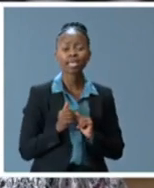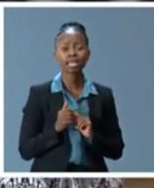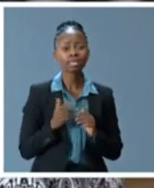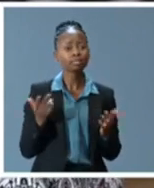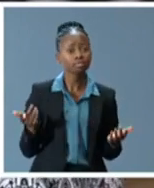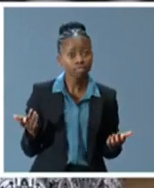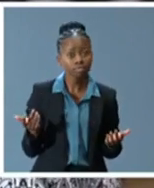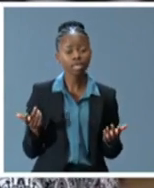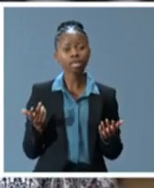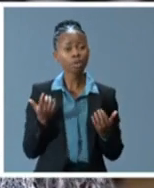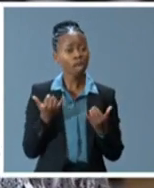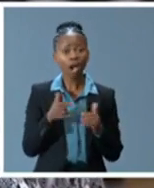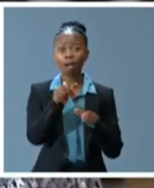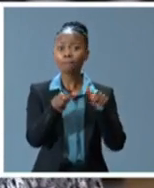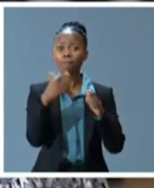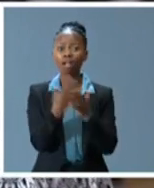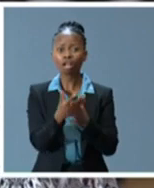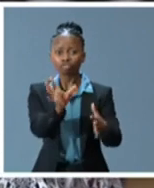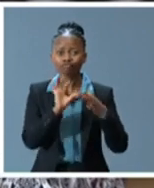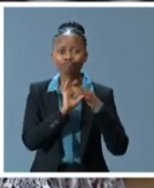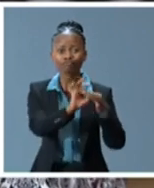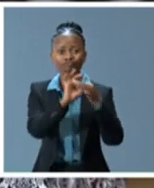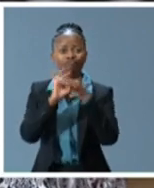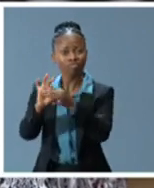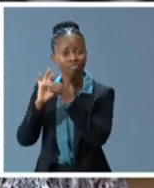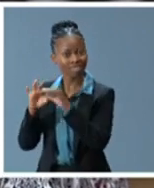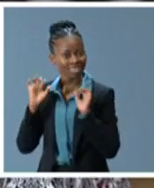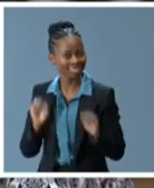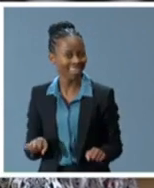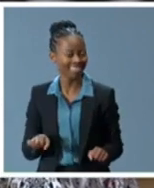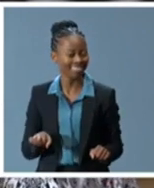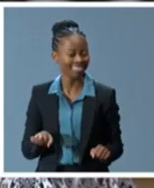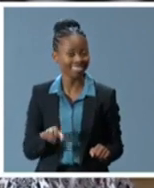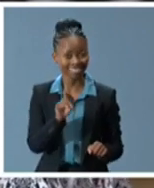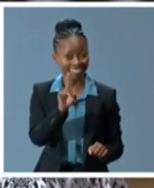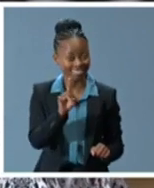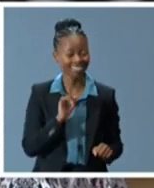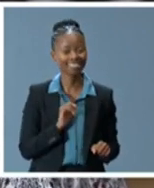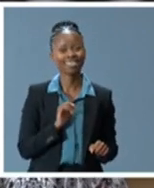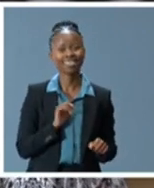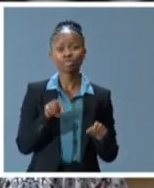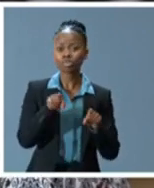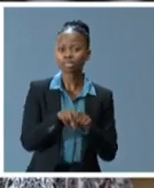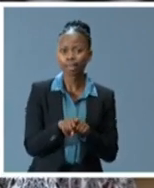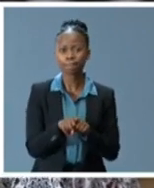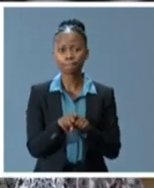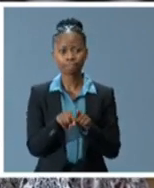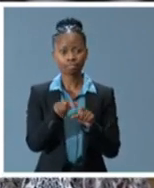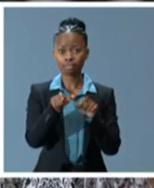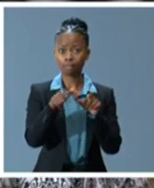eradicated, where exclusiveness was giving way to cooperation